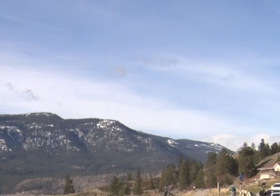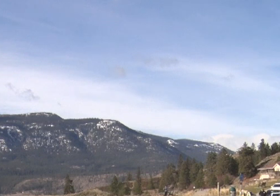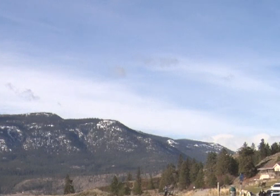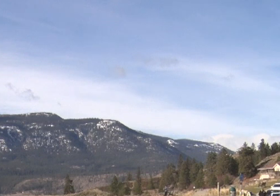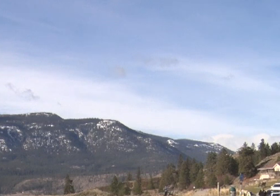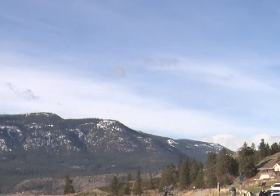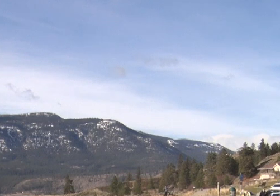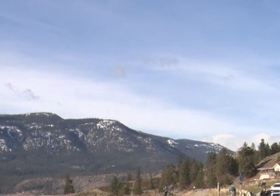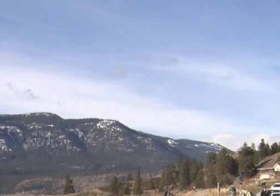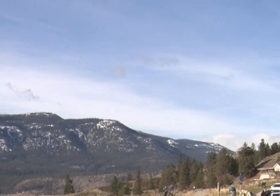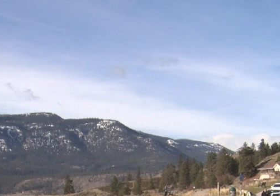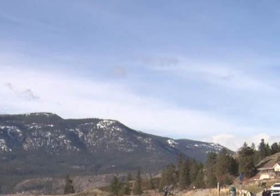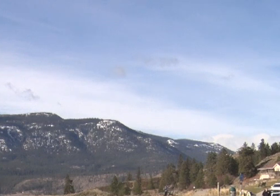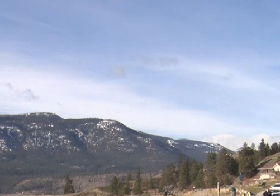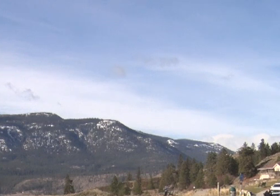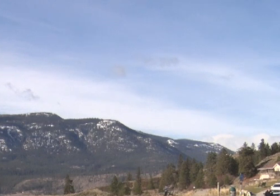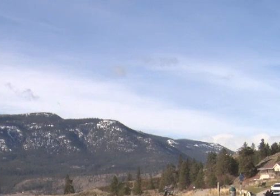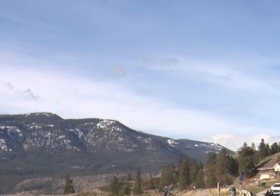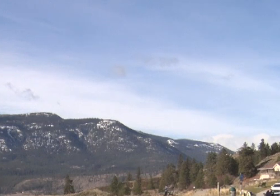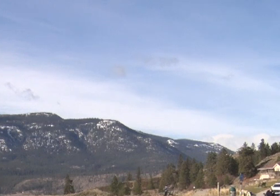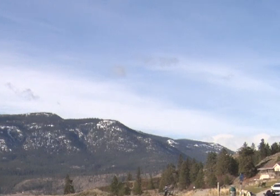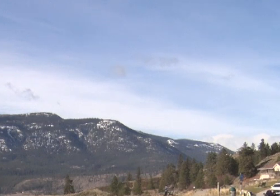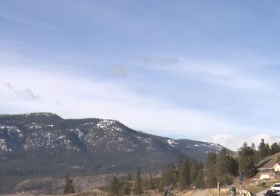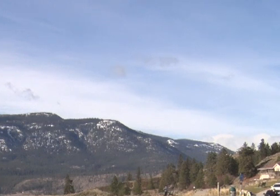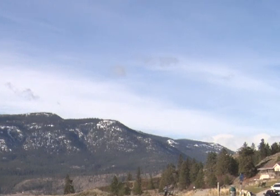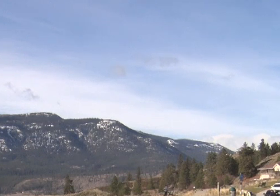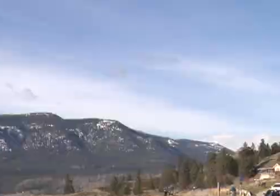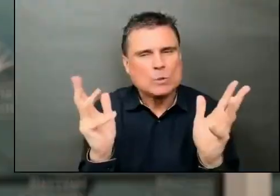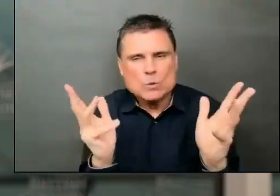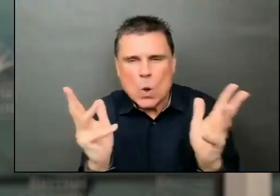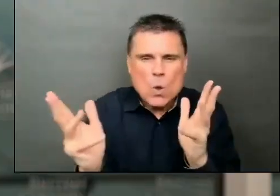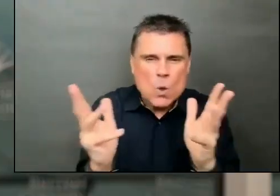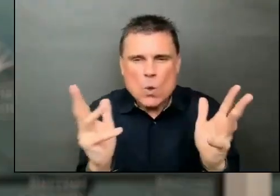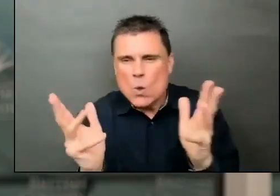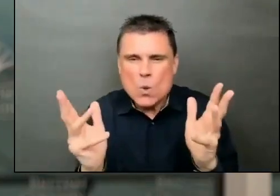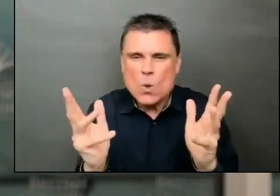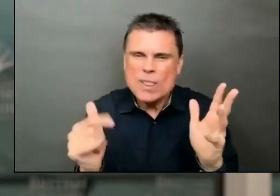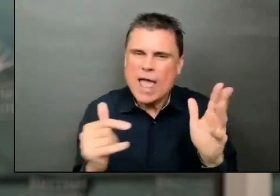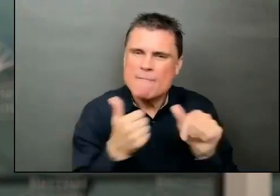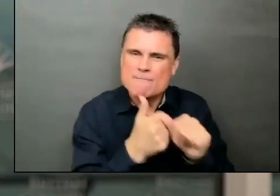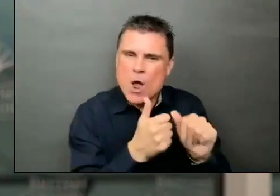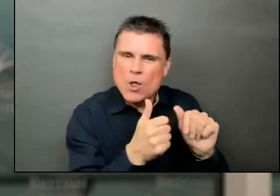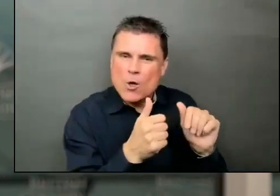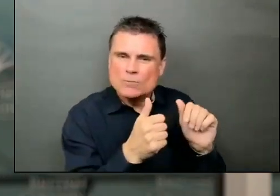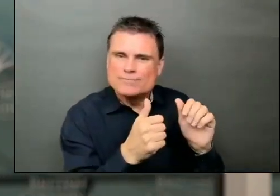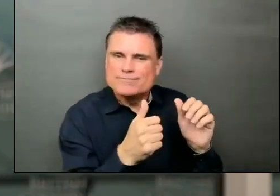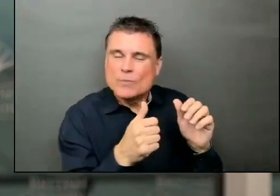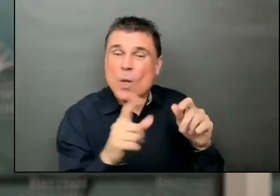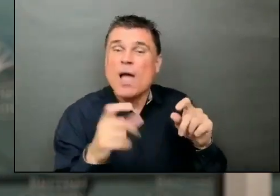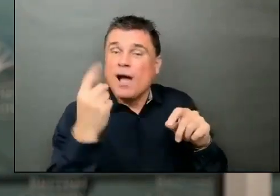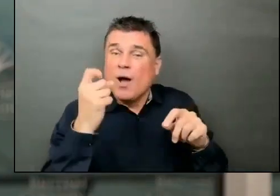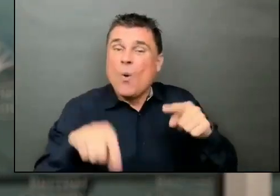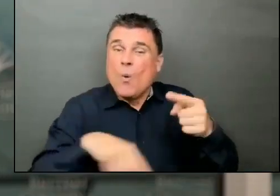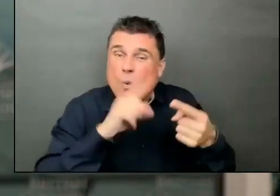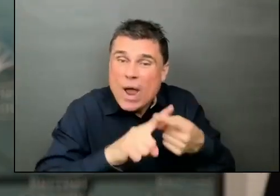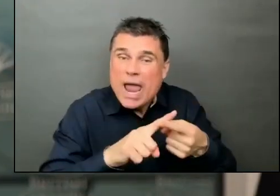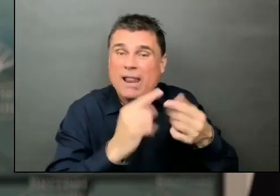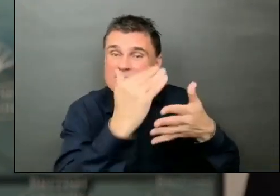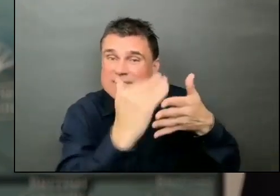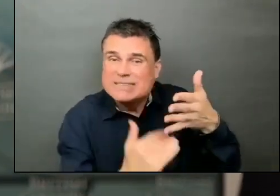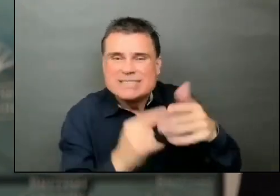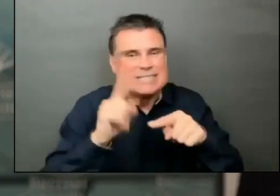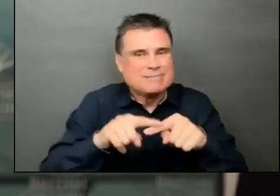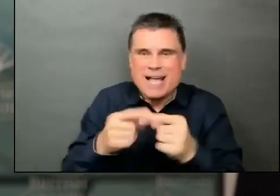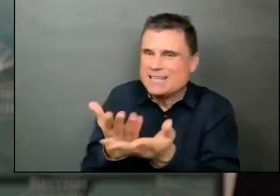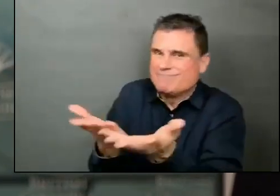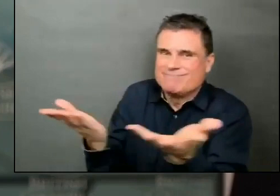now been identified in BC and we don't yet know what that means for the future. And if we start to see, I hope we won't, we start to see